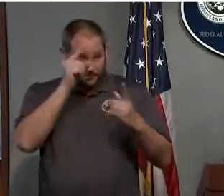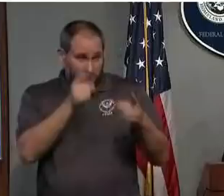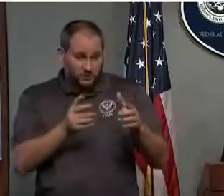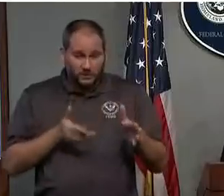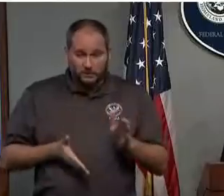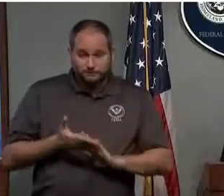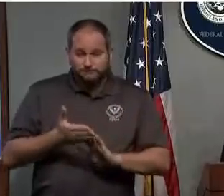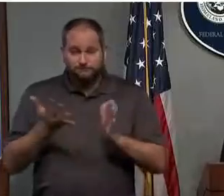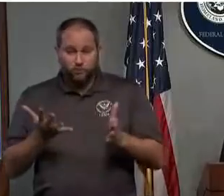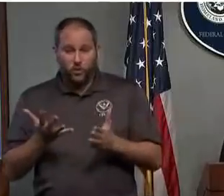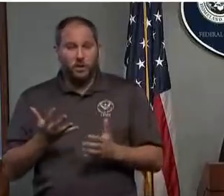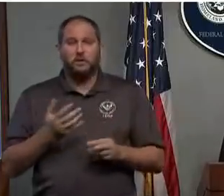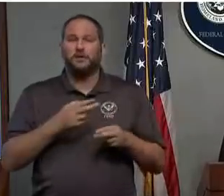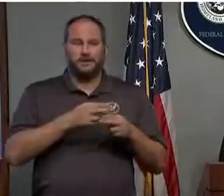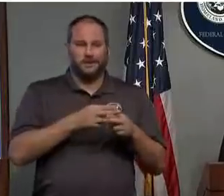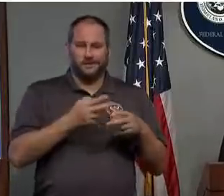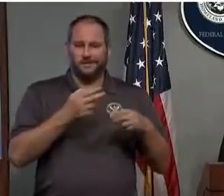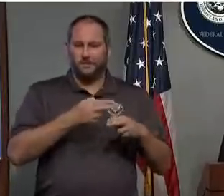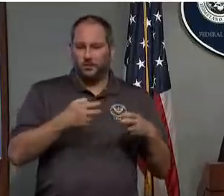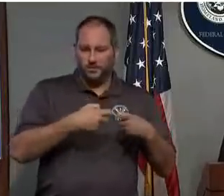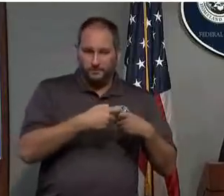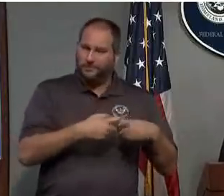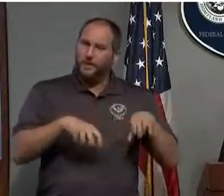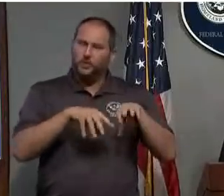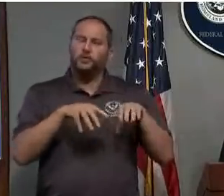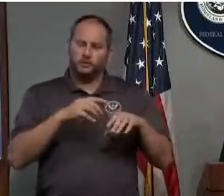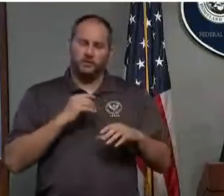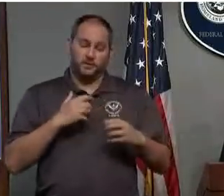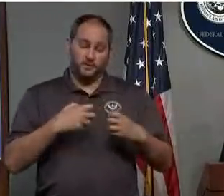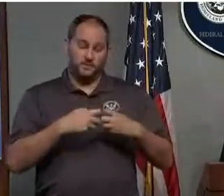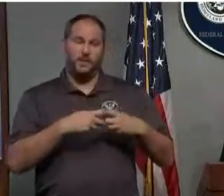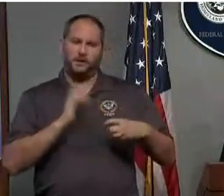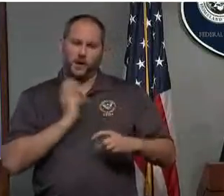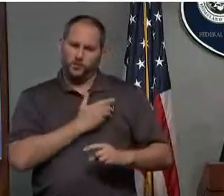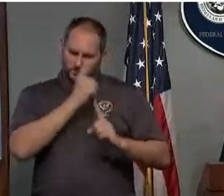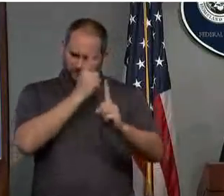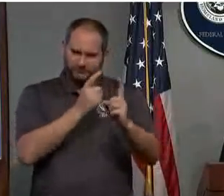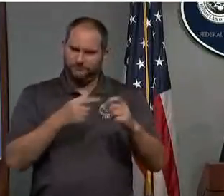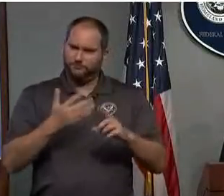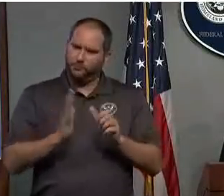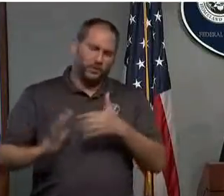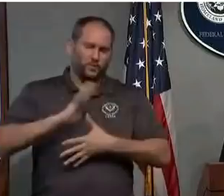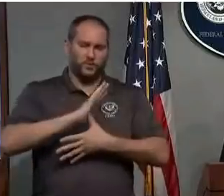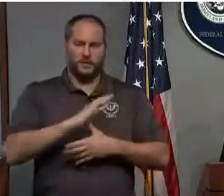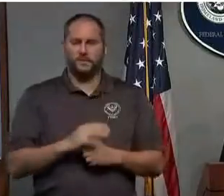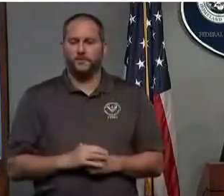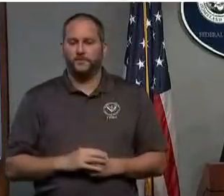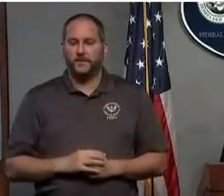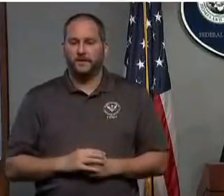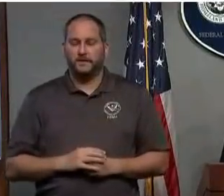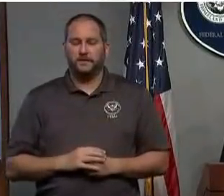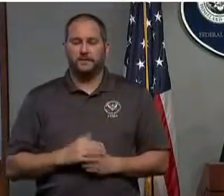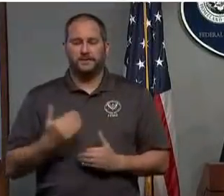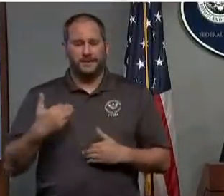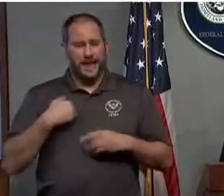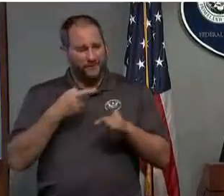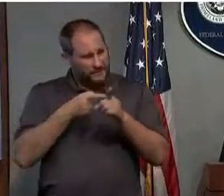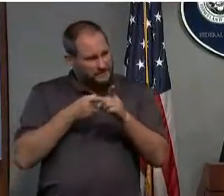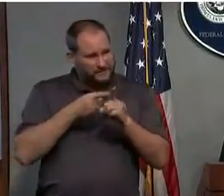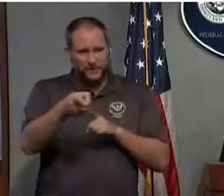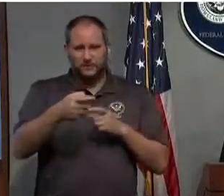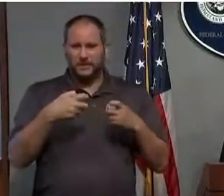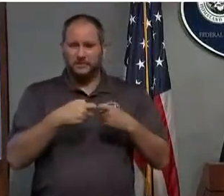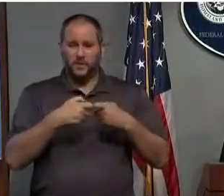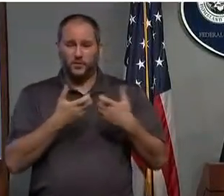probably job number one we anticipate. And with that, we have our specialized power planning and response teams in